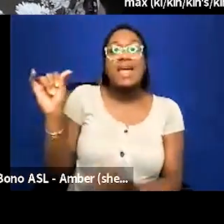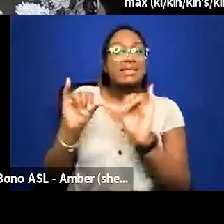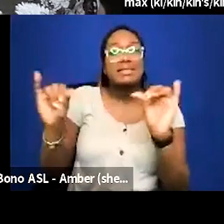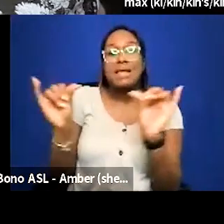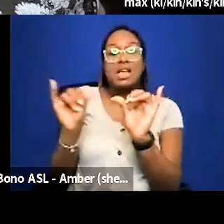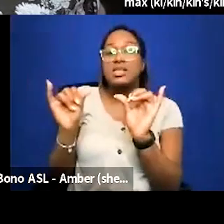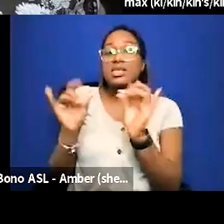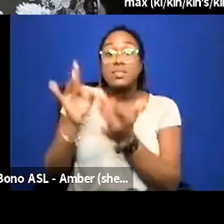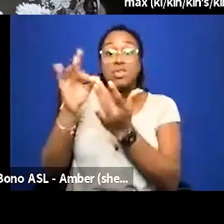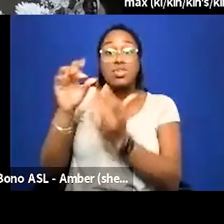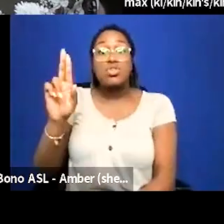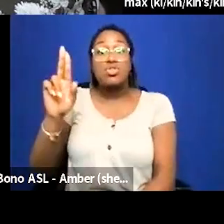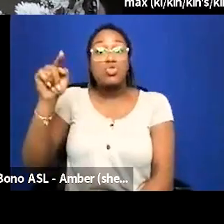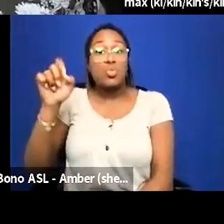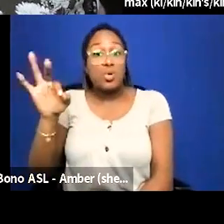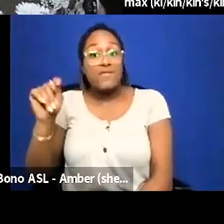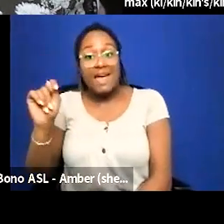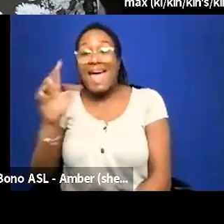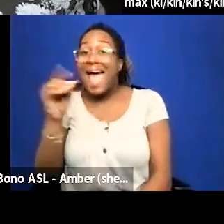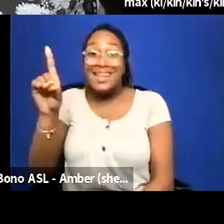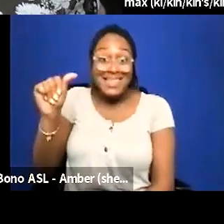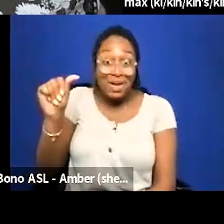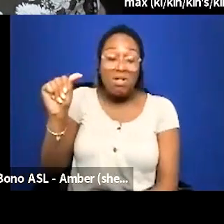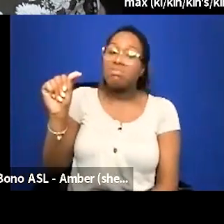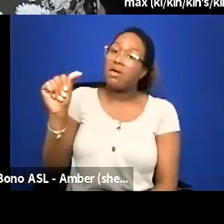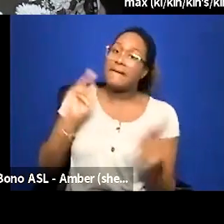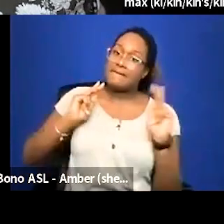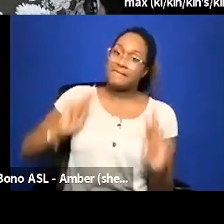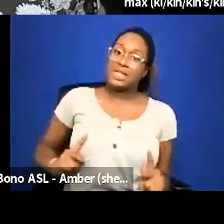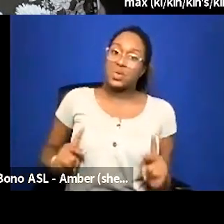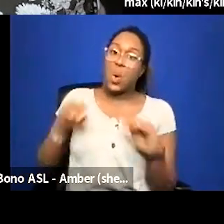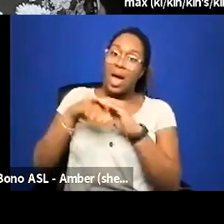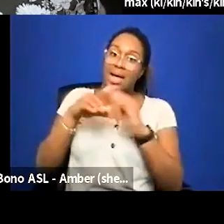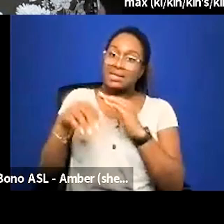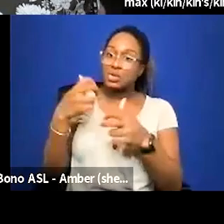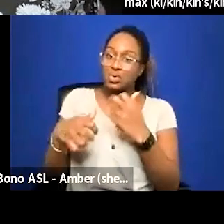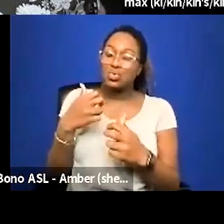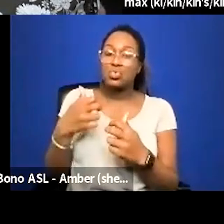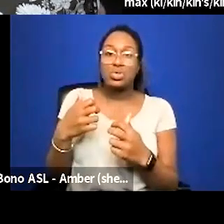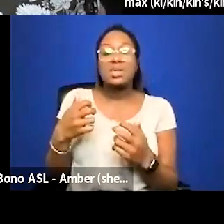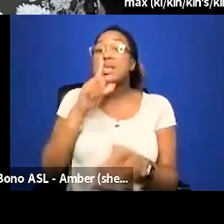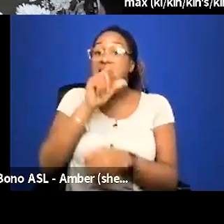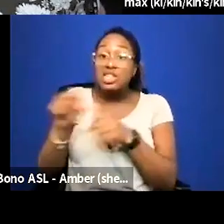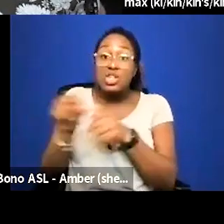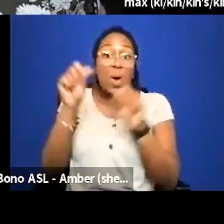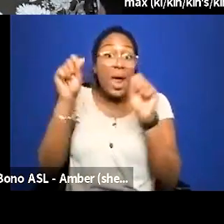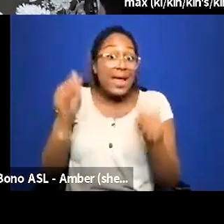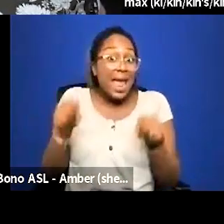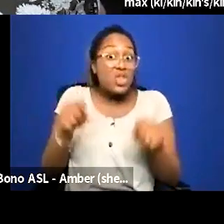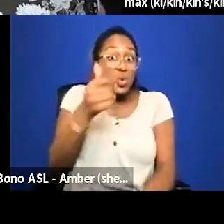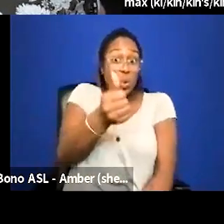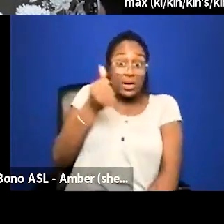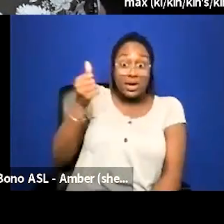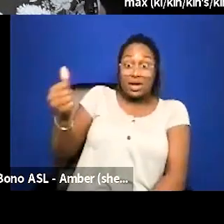super fat and disabled do you have other physical you know um access issues then like literally can you be there right